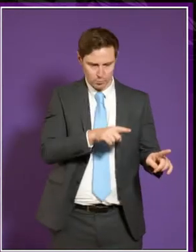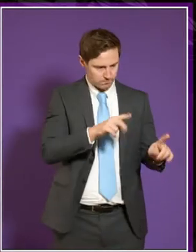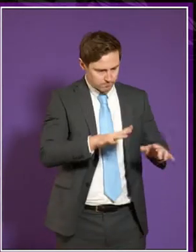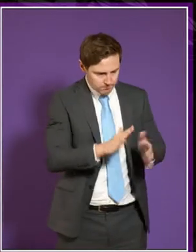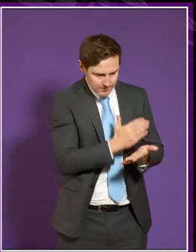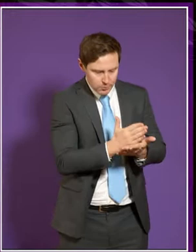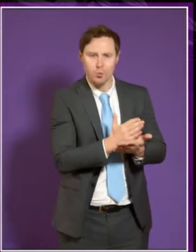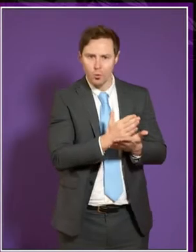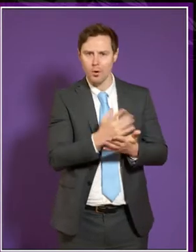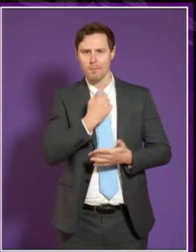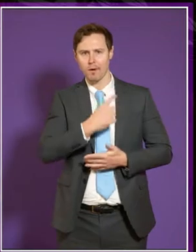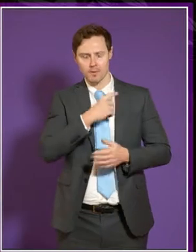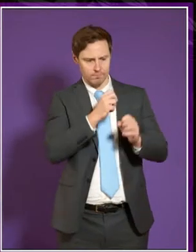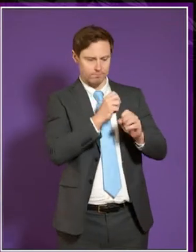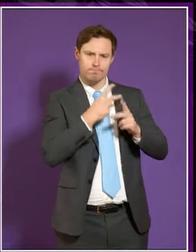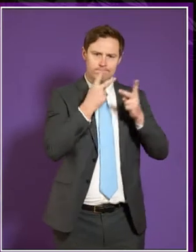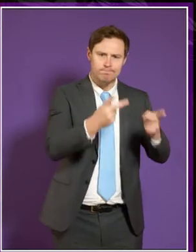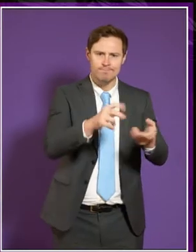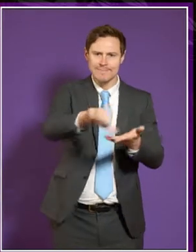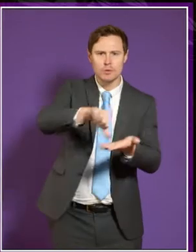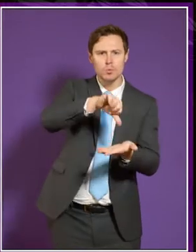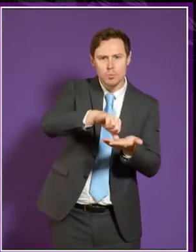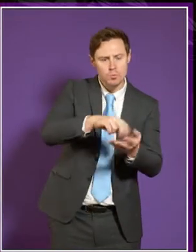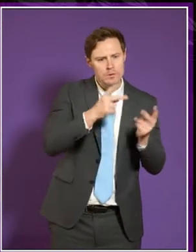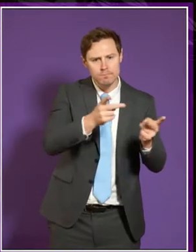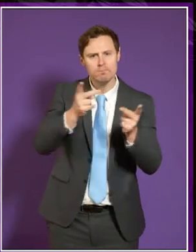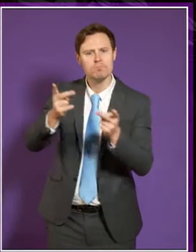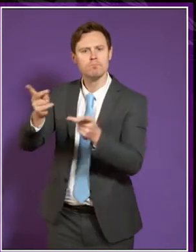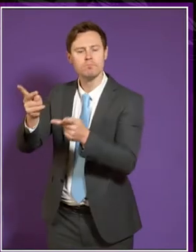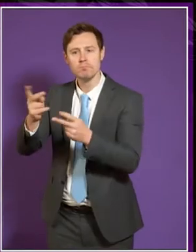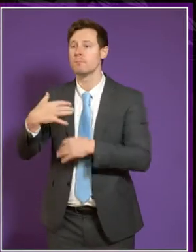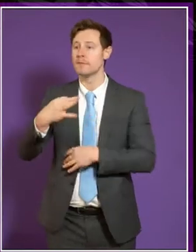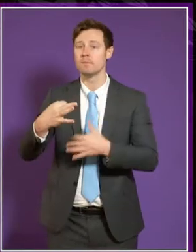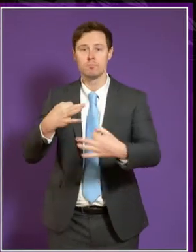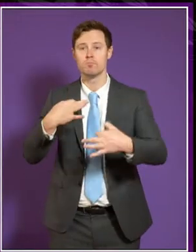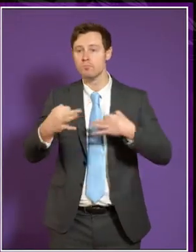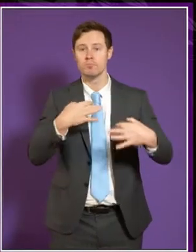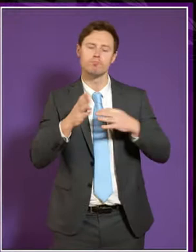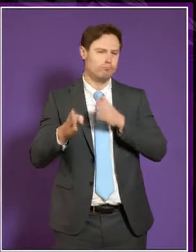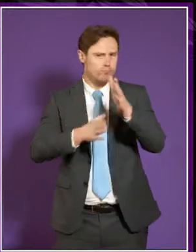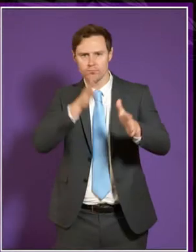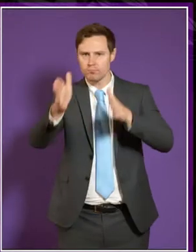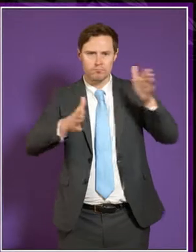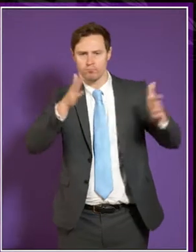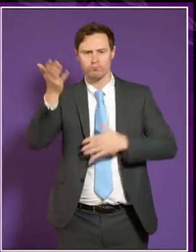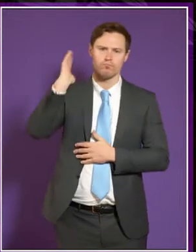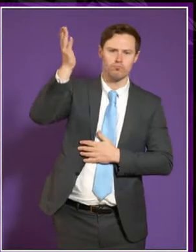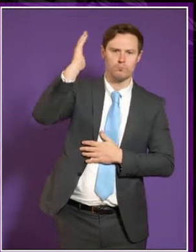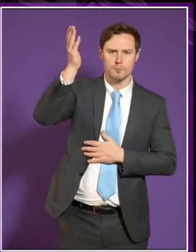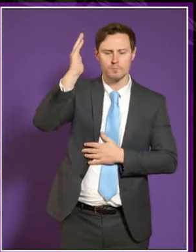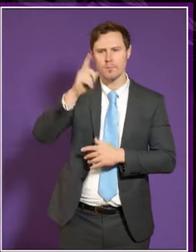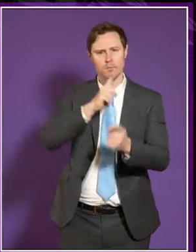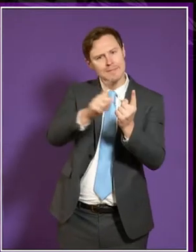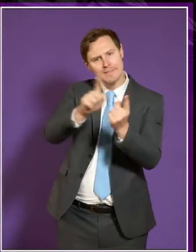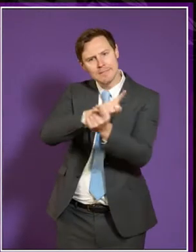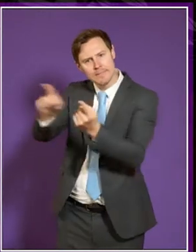opportunity to visit institutions, accept invitations when I've been given them to come and give talks and